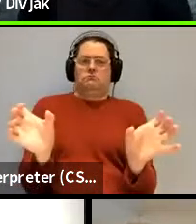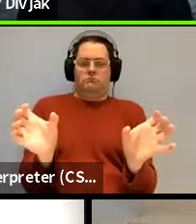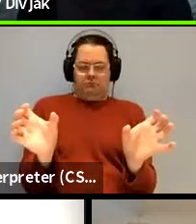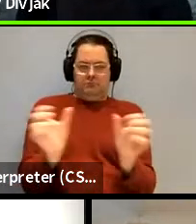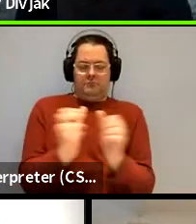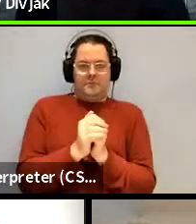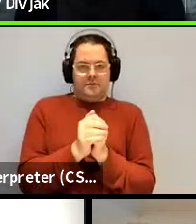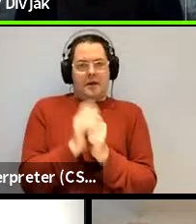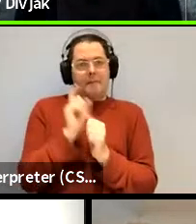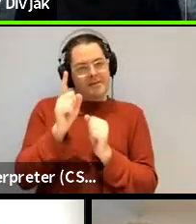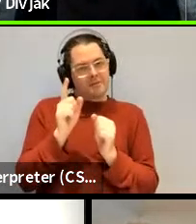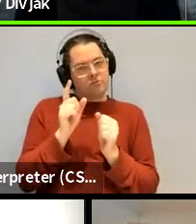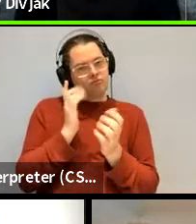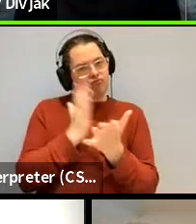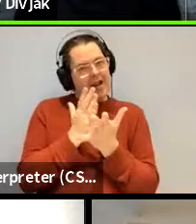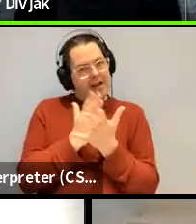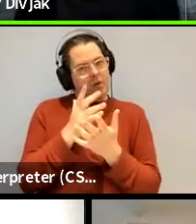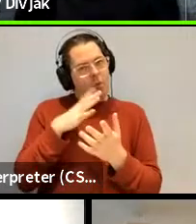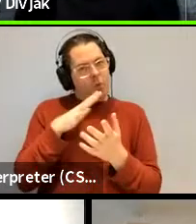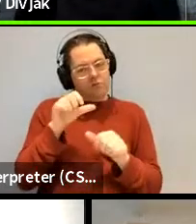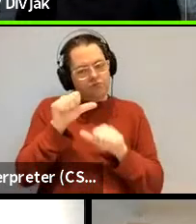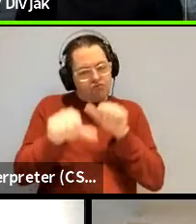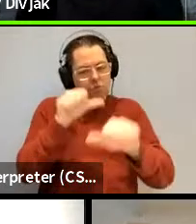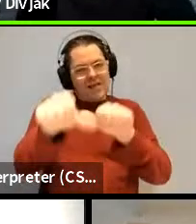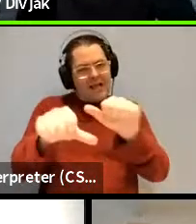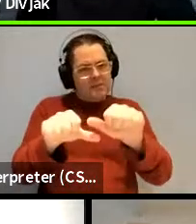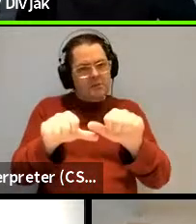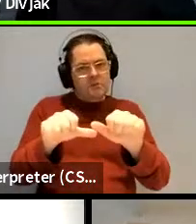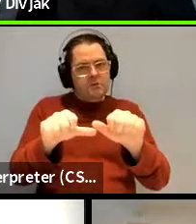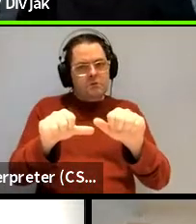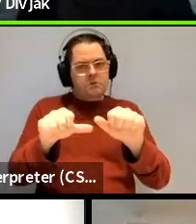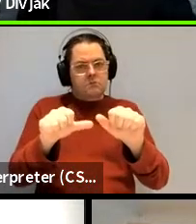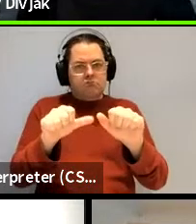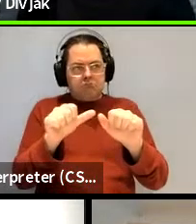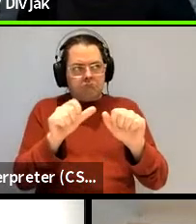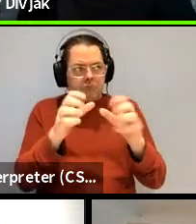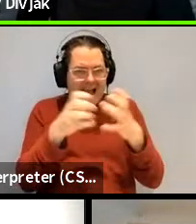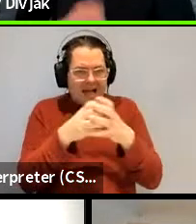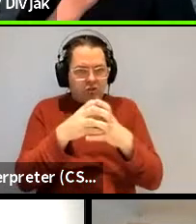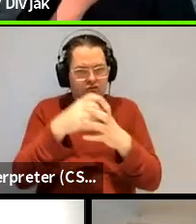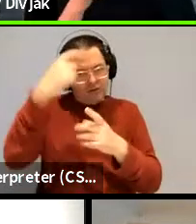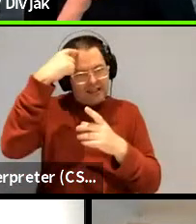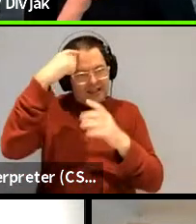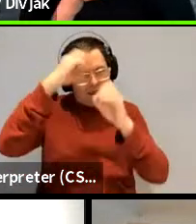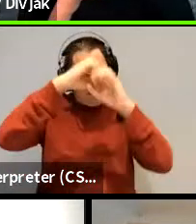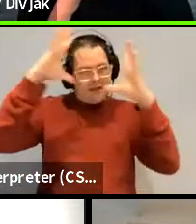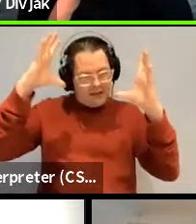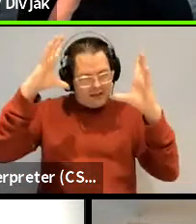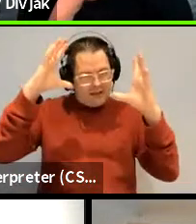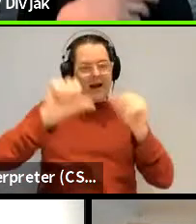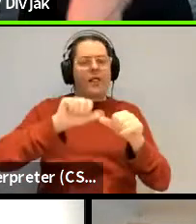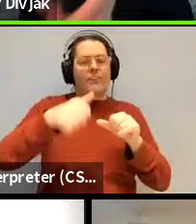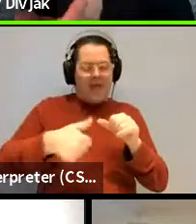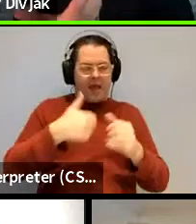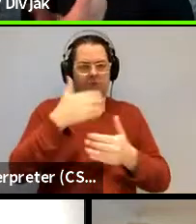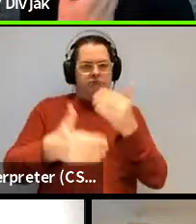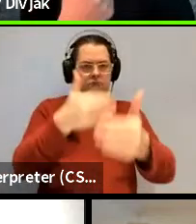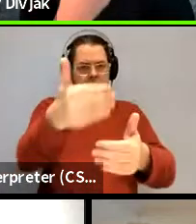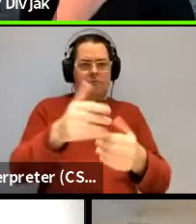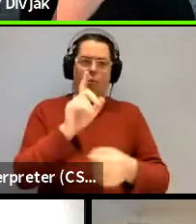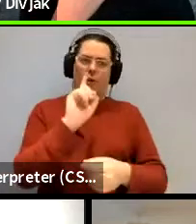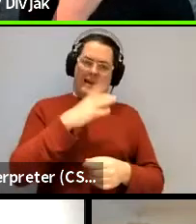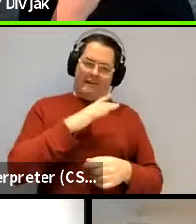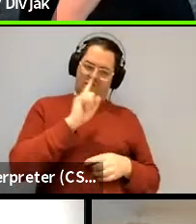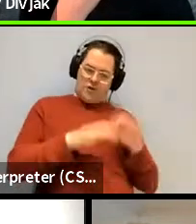in essence that is how how we would want to proceed so we would want to show that they'll they have these categories before we allow the model to to to